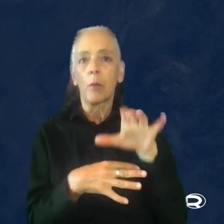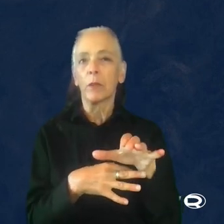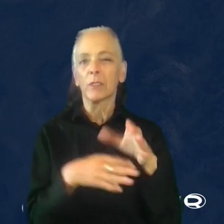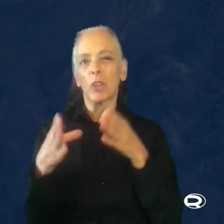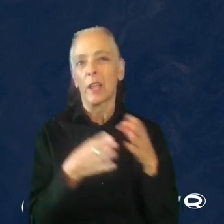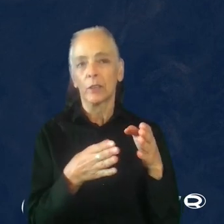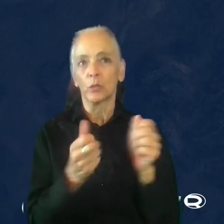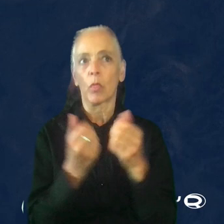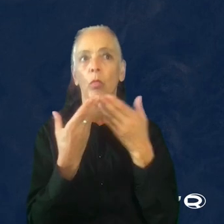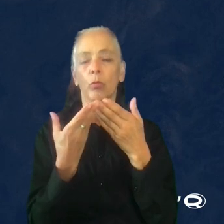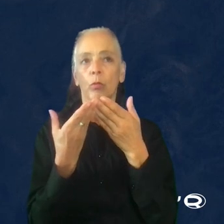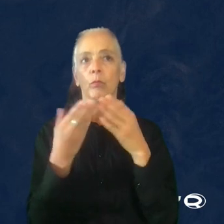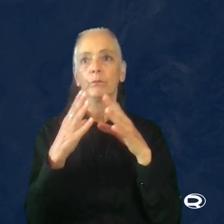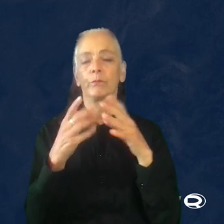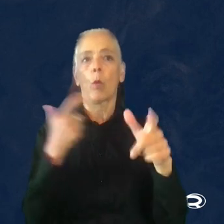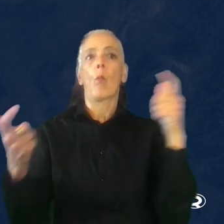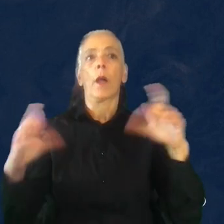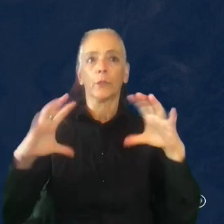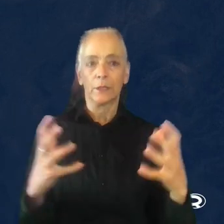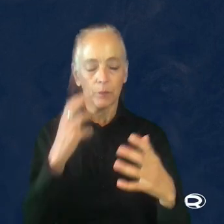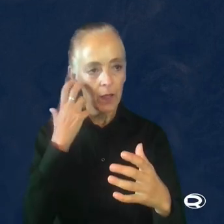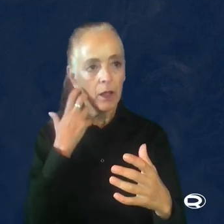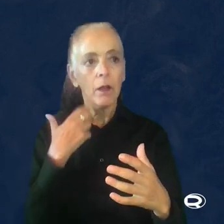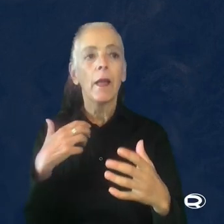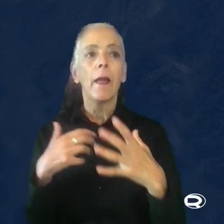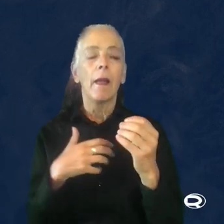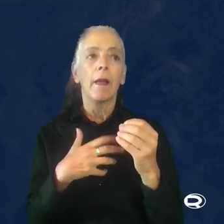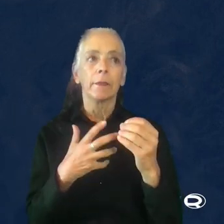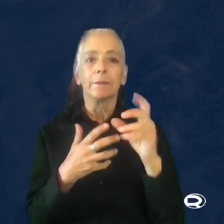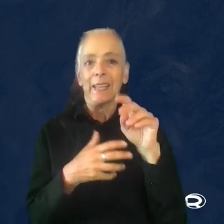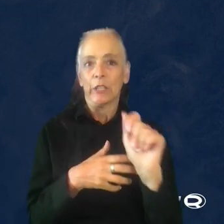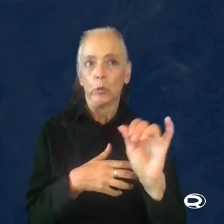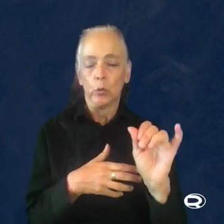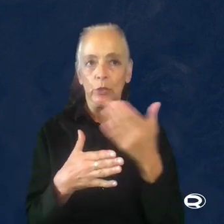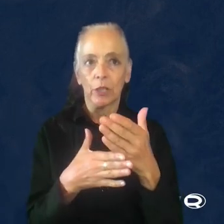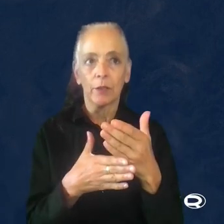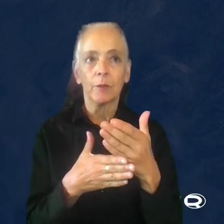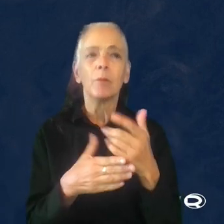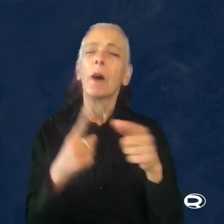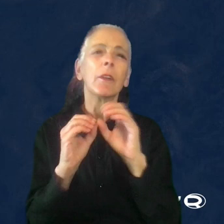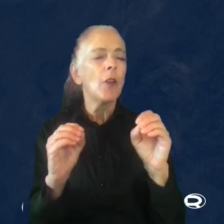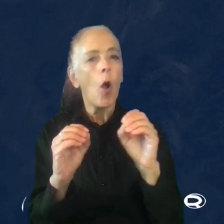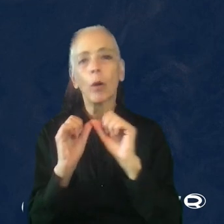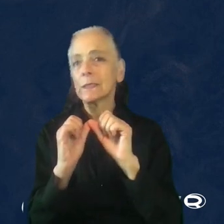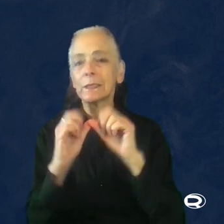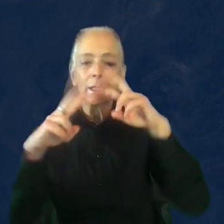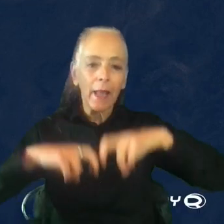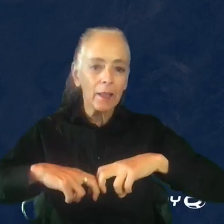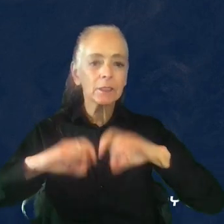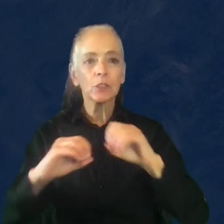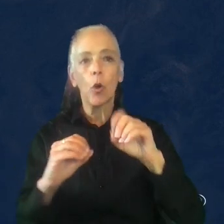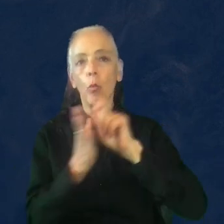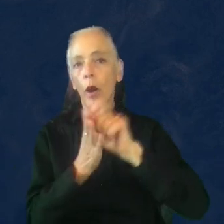And then the raw data was also shared, similar to the previous one. But here again, there was no consistent analysis or ways of writing